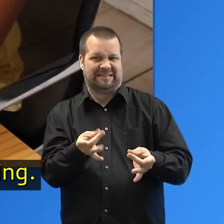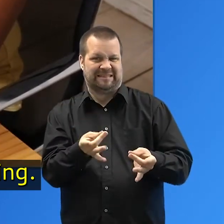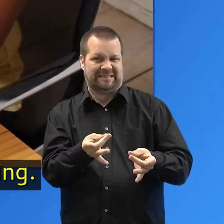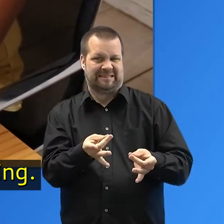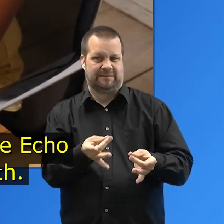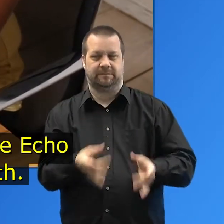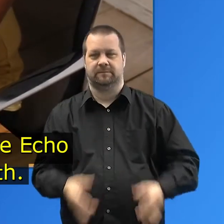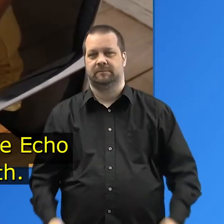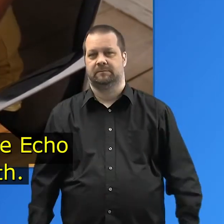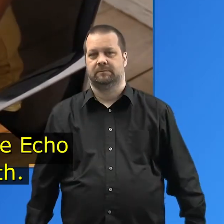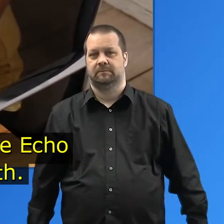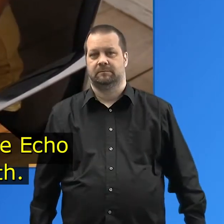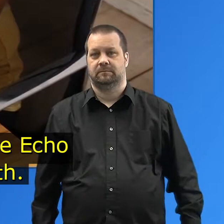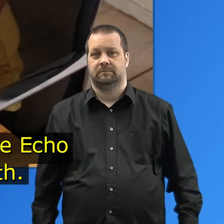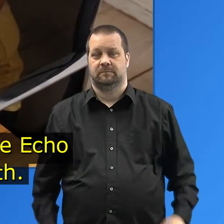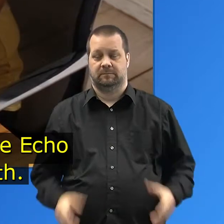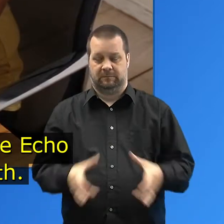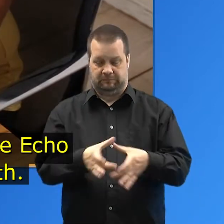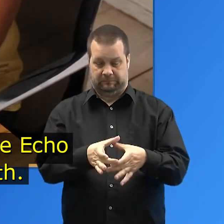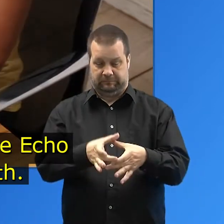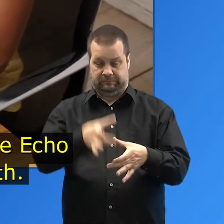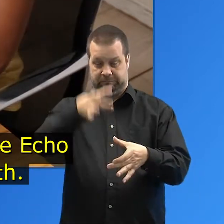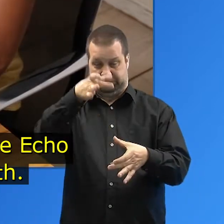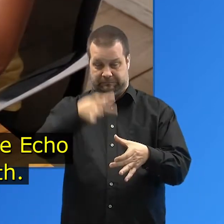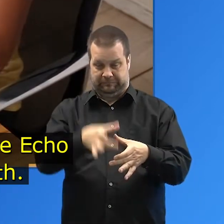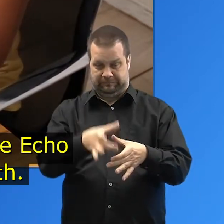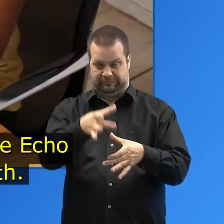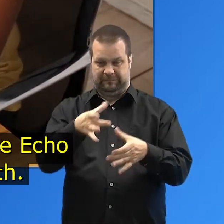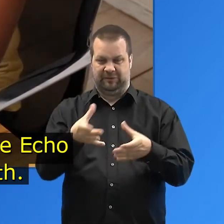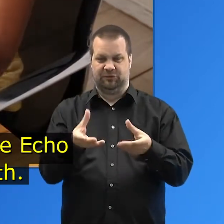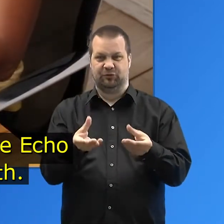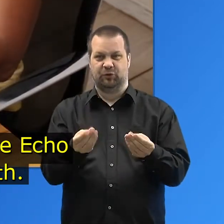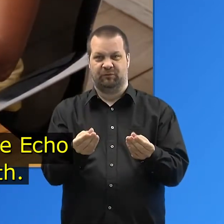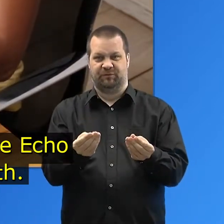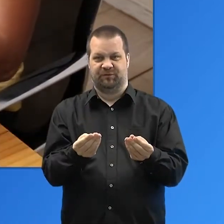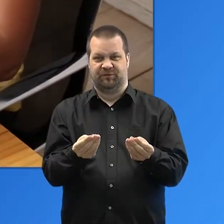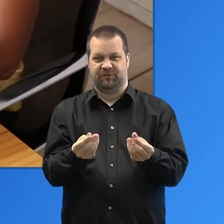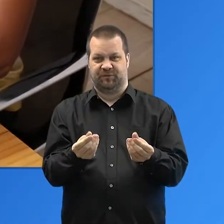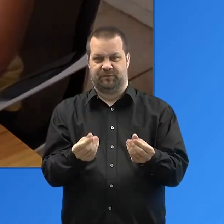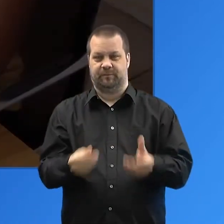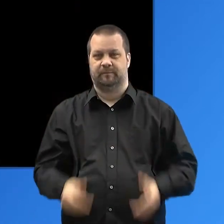feeling. The cylinder part of the Echo is covered in a cloth.